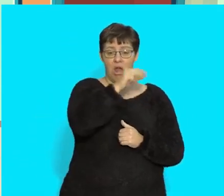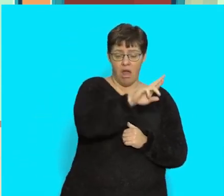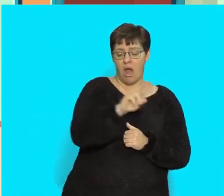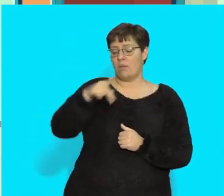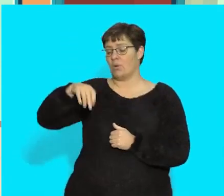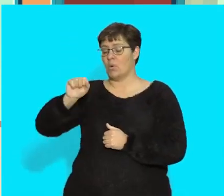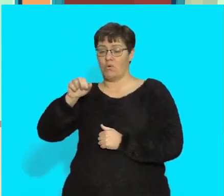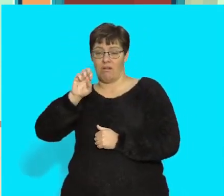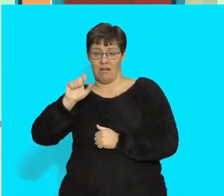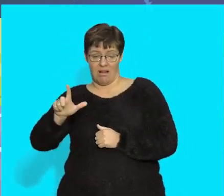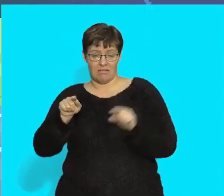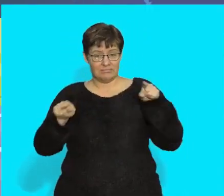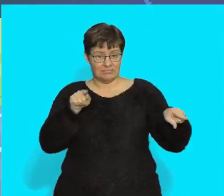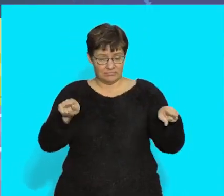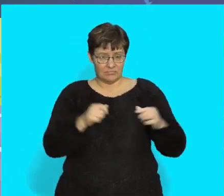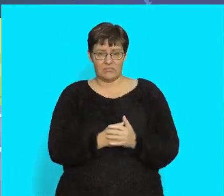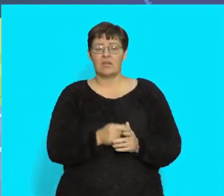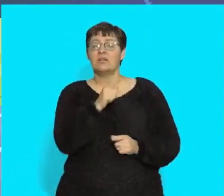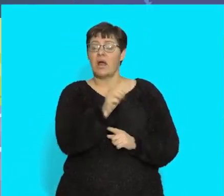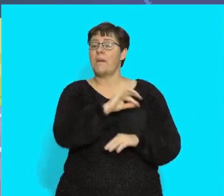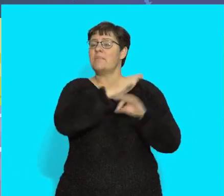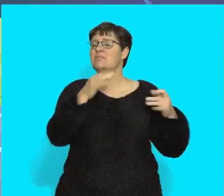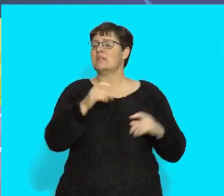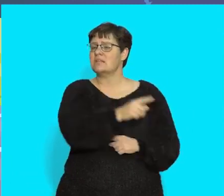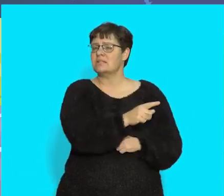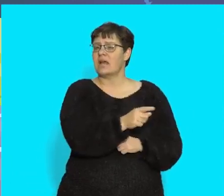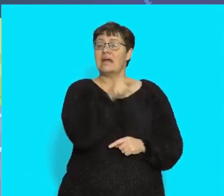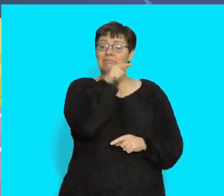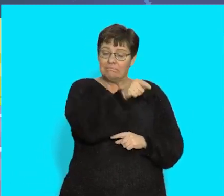a plural sentence. The mountain is high.